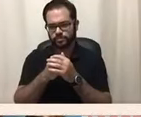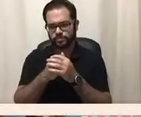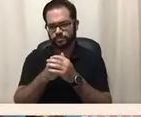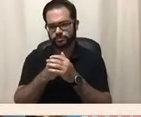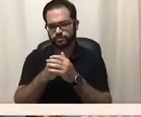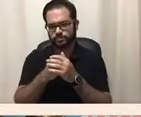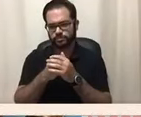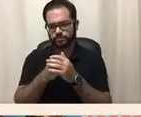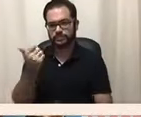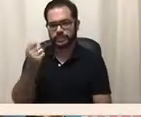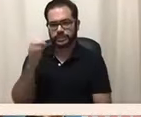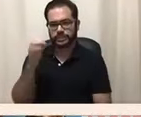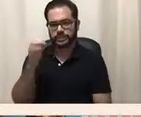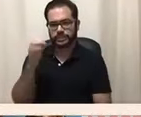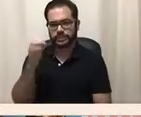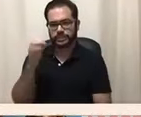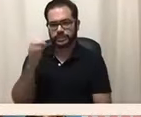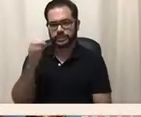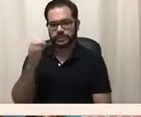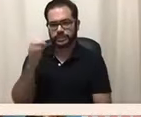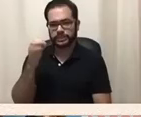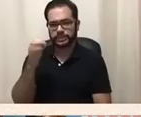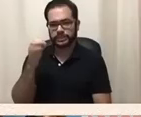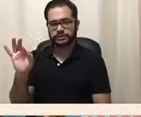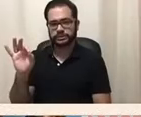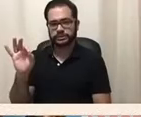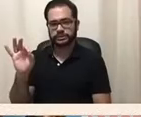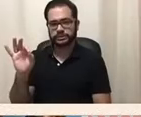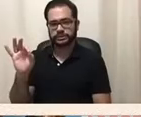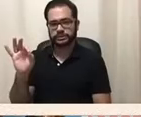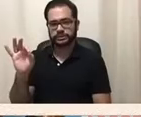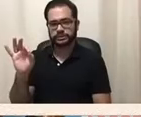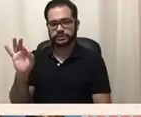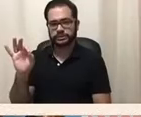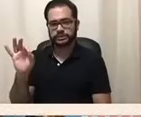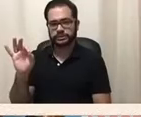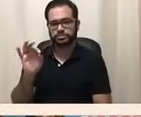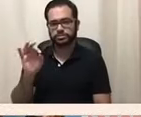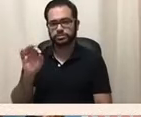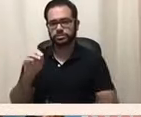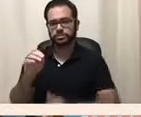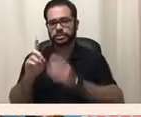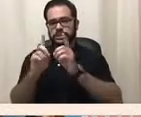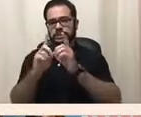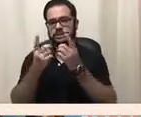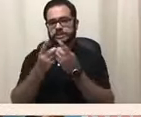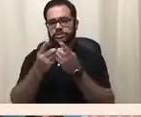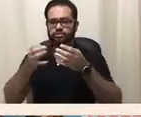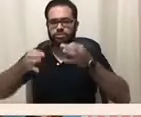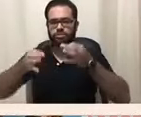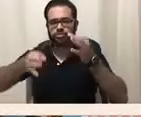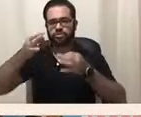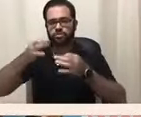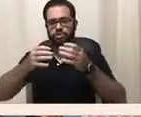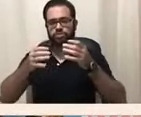a district or judge ruled that a nine-year-old